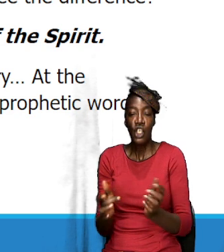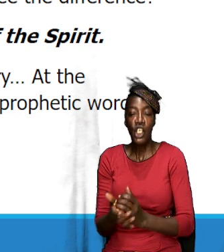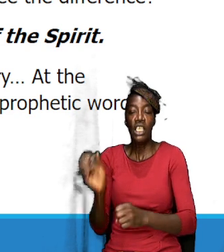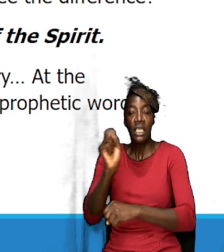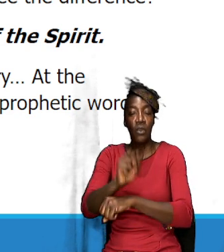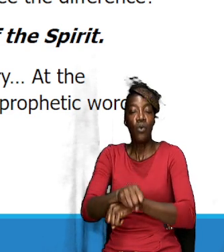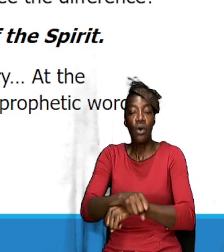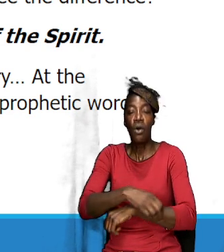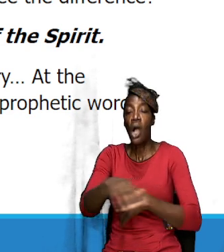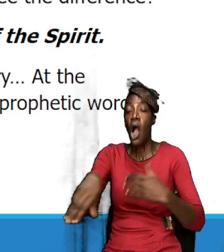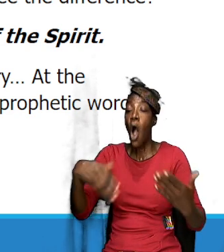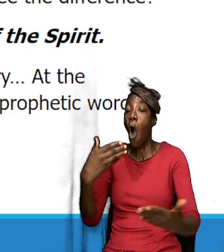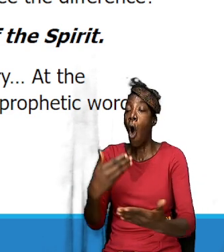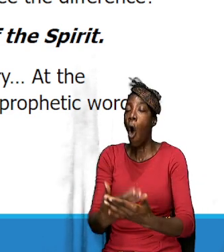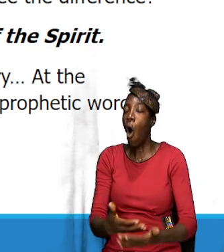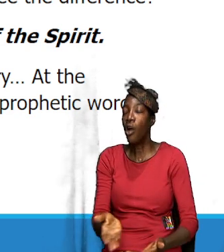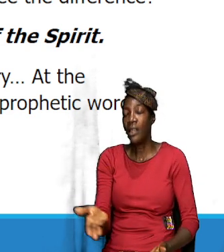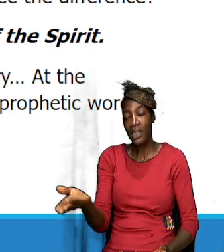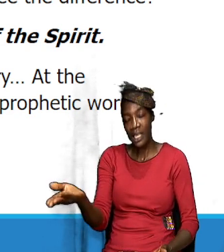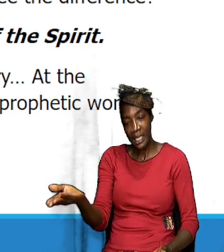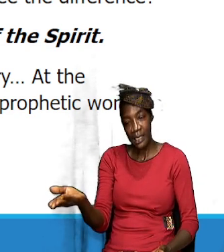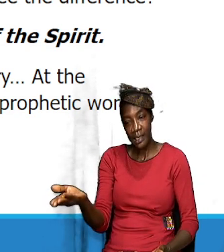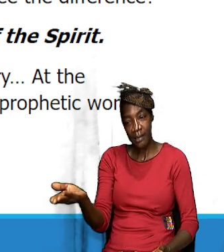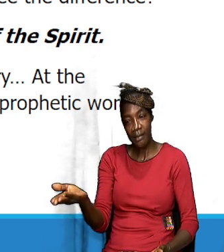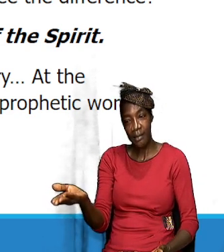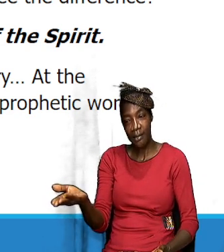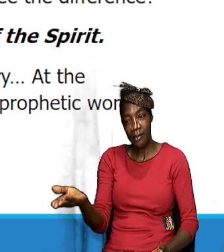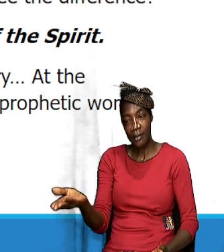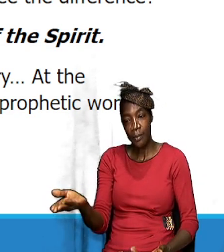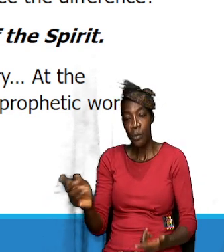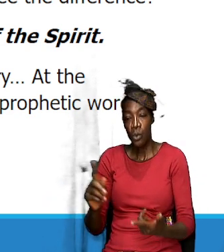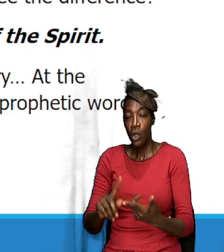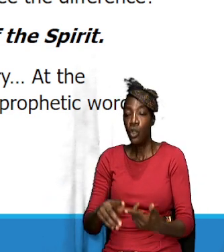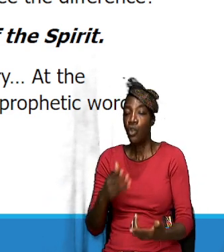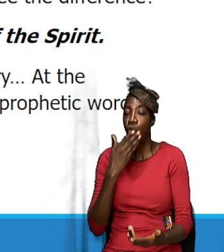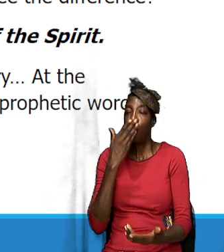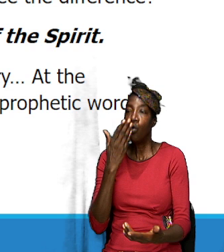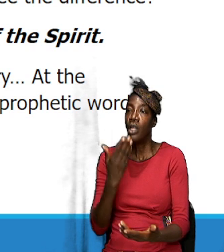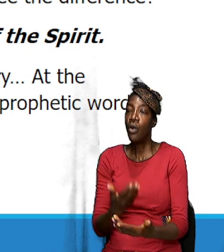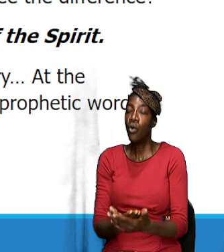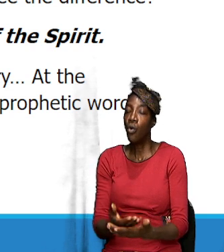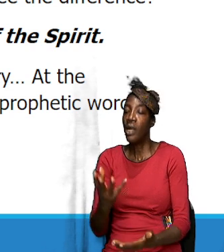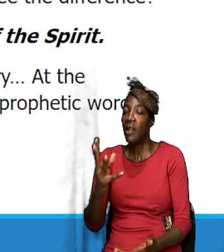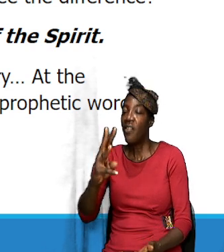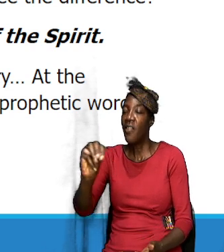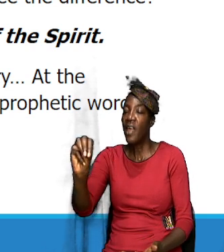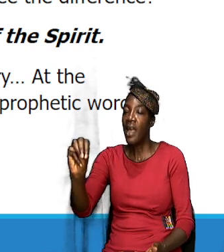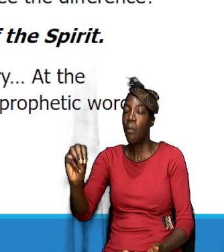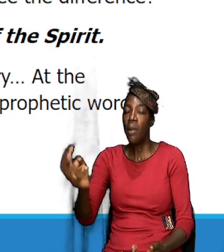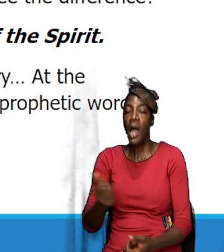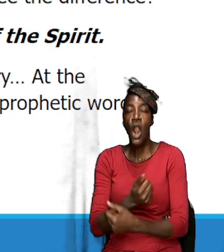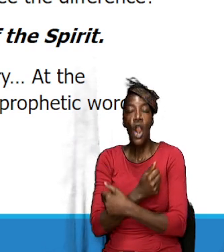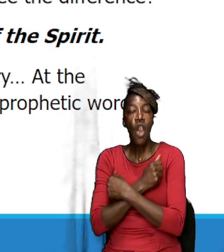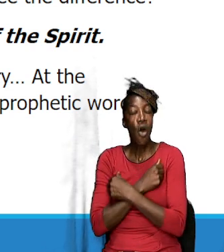things. He work at all things and to the good, you know, of them that loved him